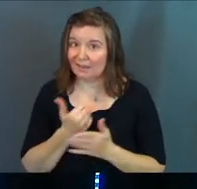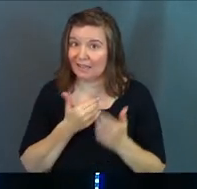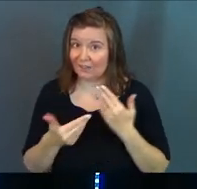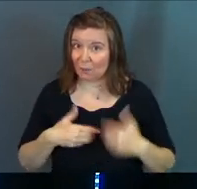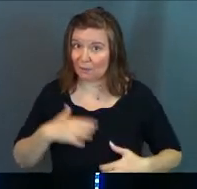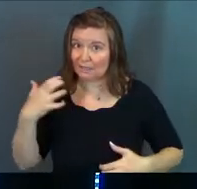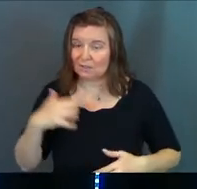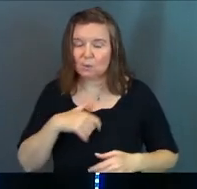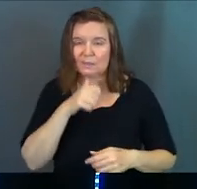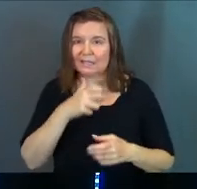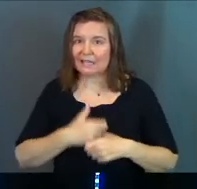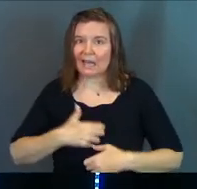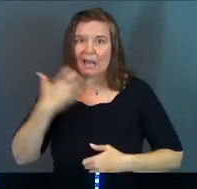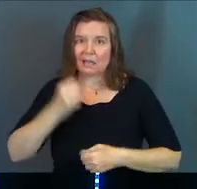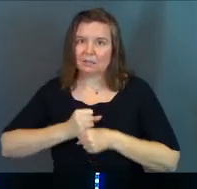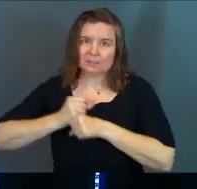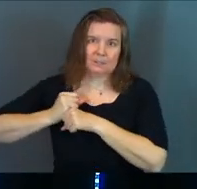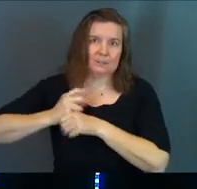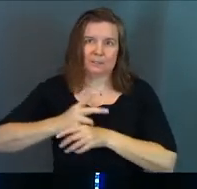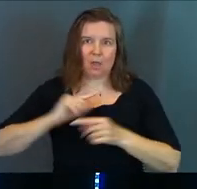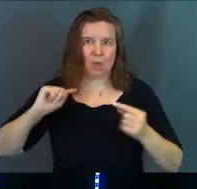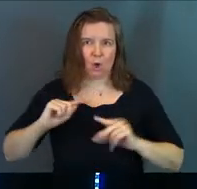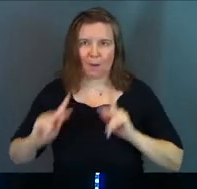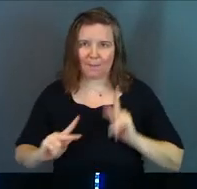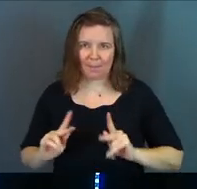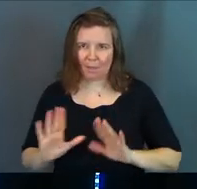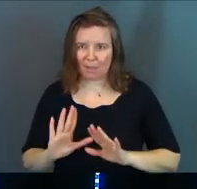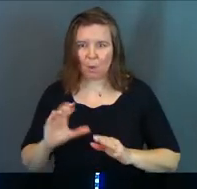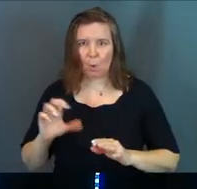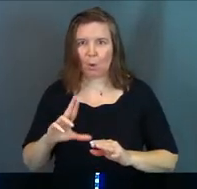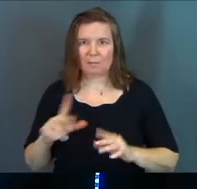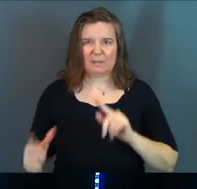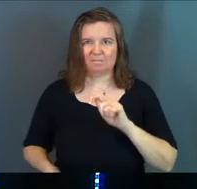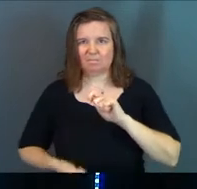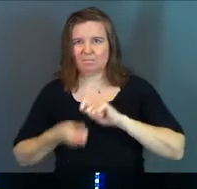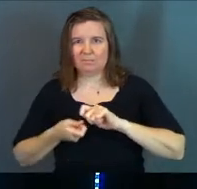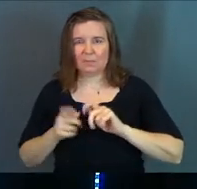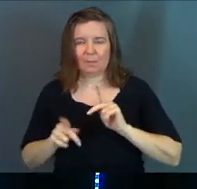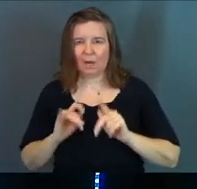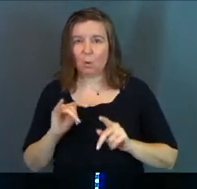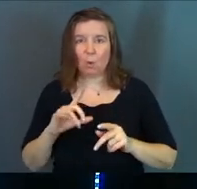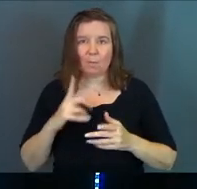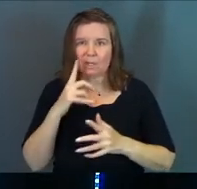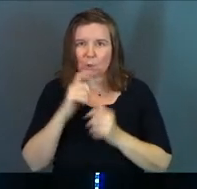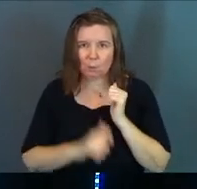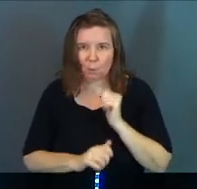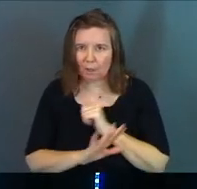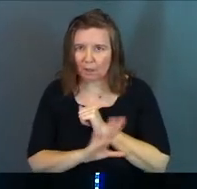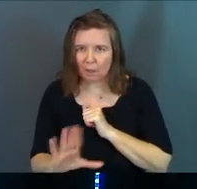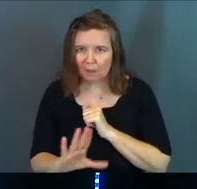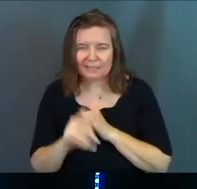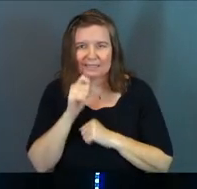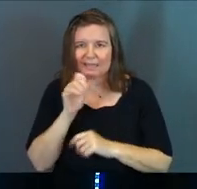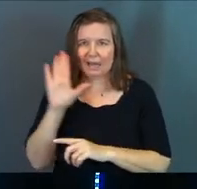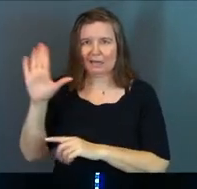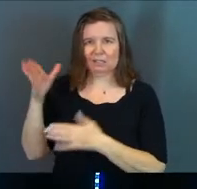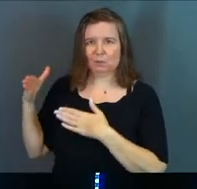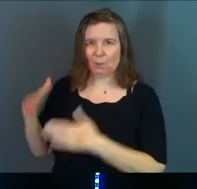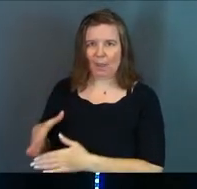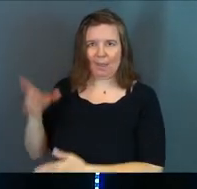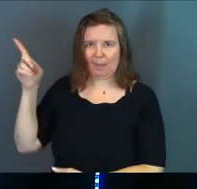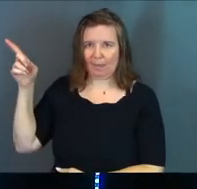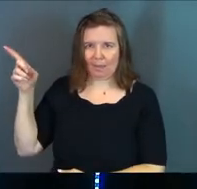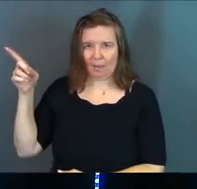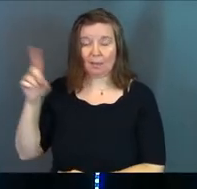So God doesn't get angry and then hurt people or be vindictive about it or be cruel about it. That's not his way.